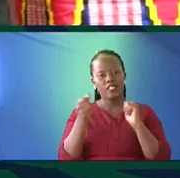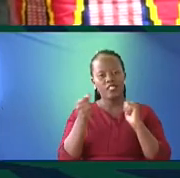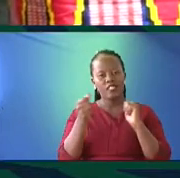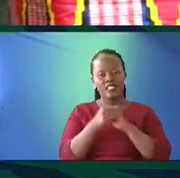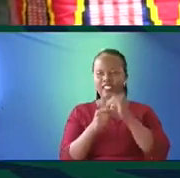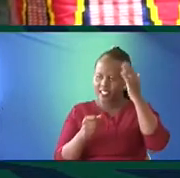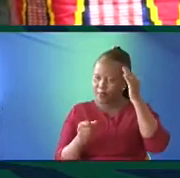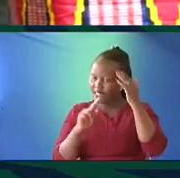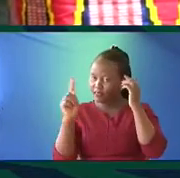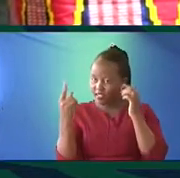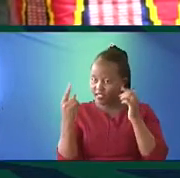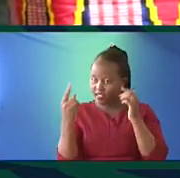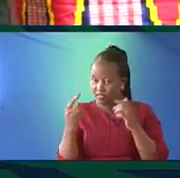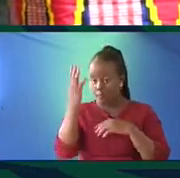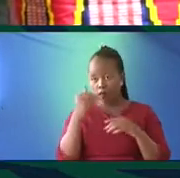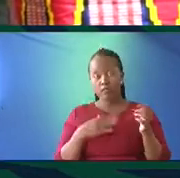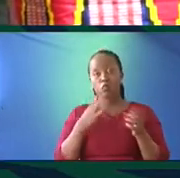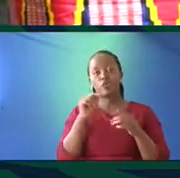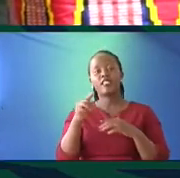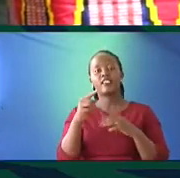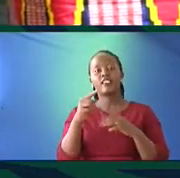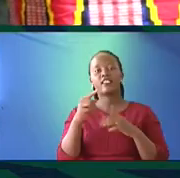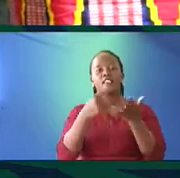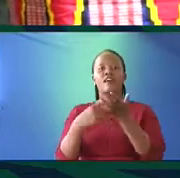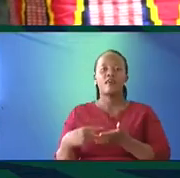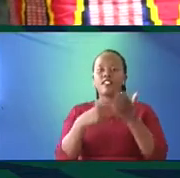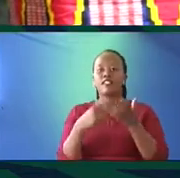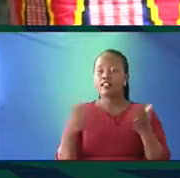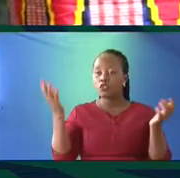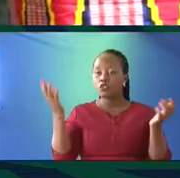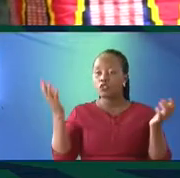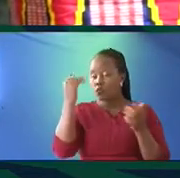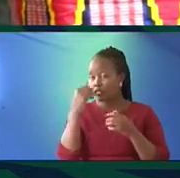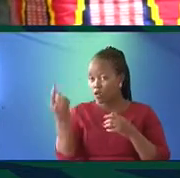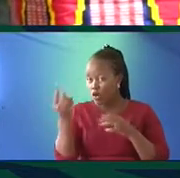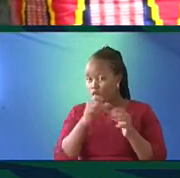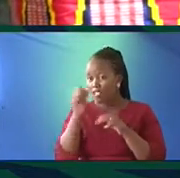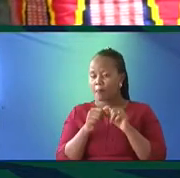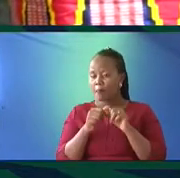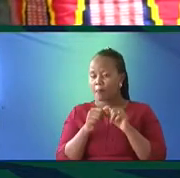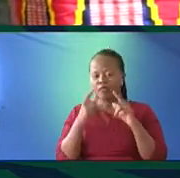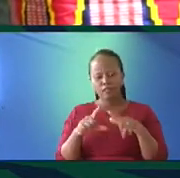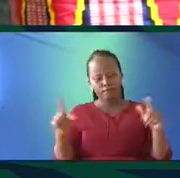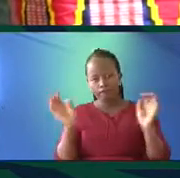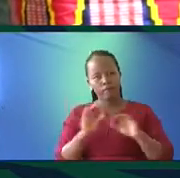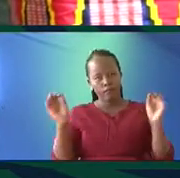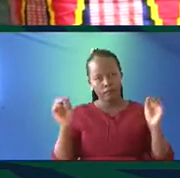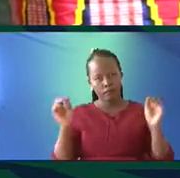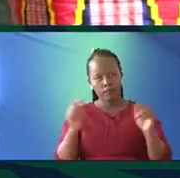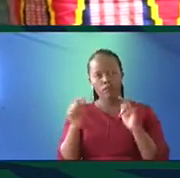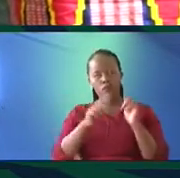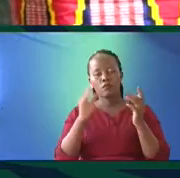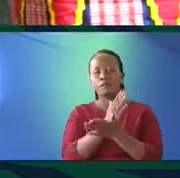the mind first. And so, that's why I really like this discussion, because it's not only among linguists. We know what we're saying, but we can see